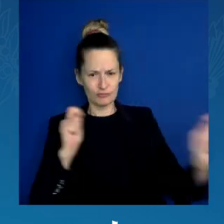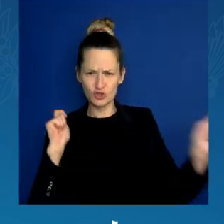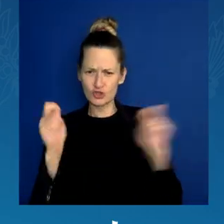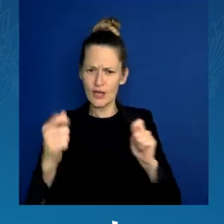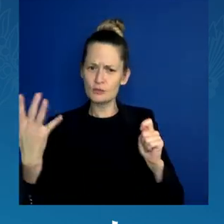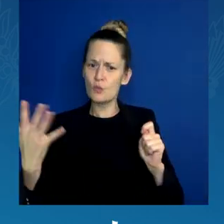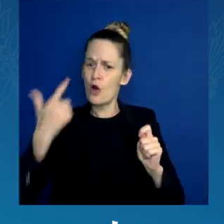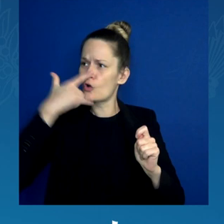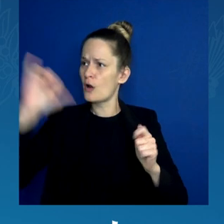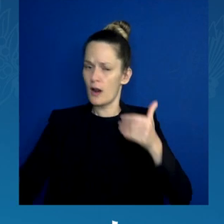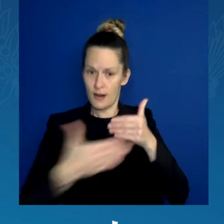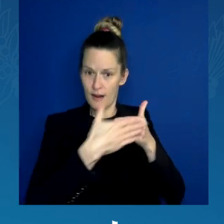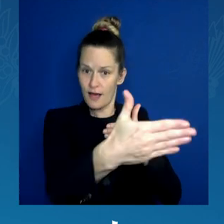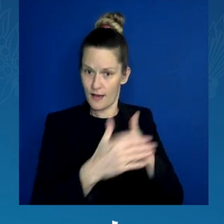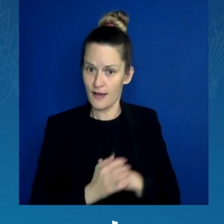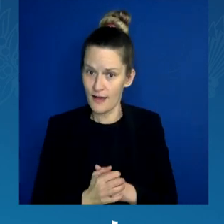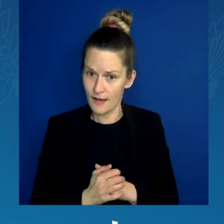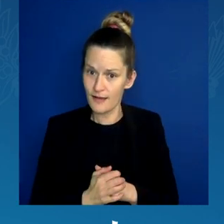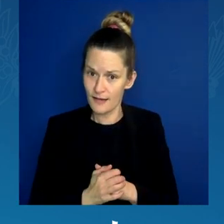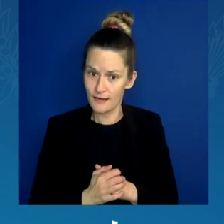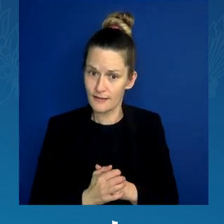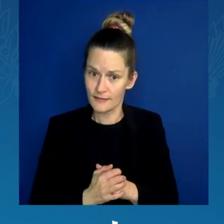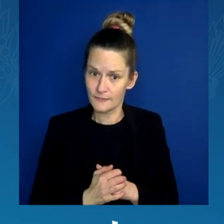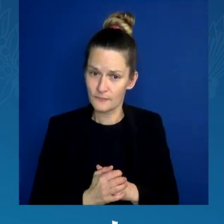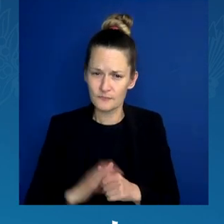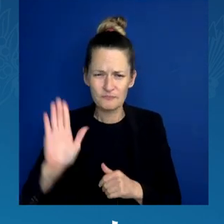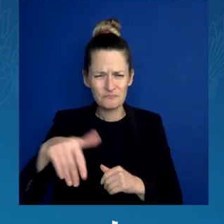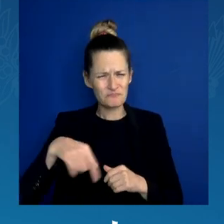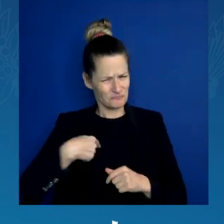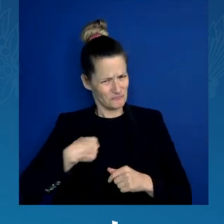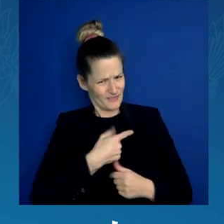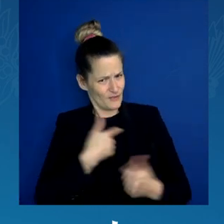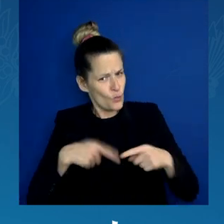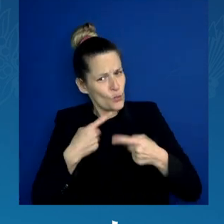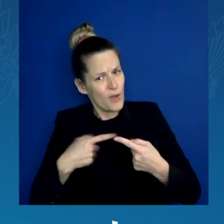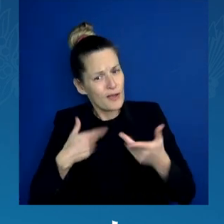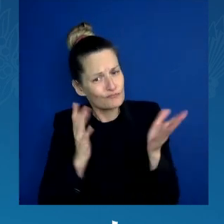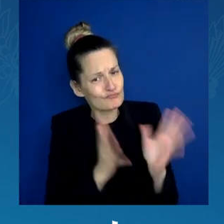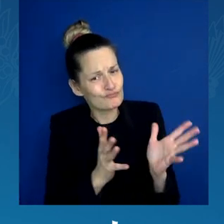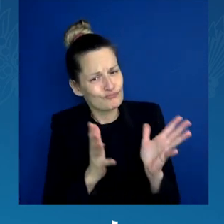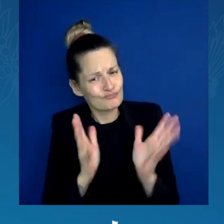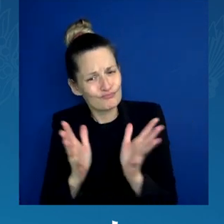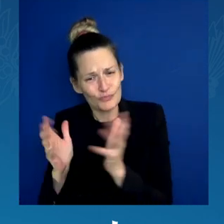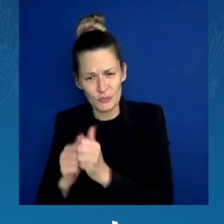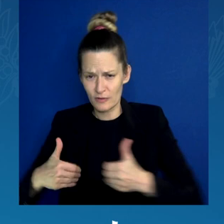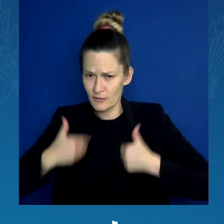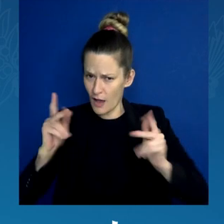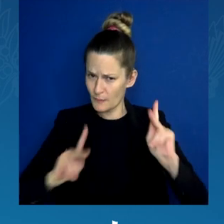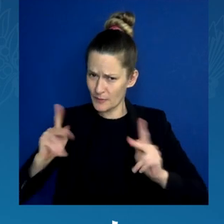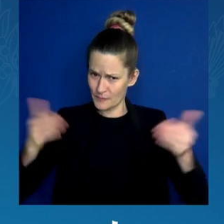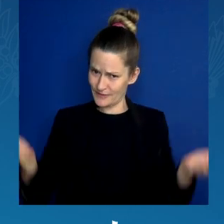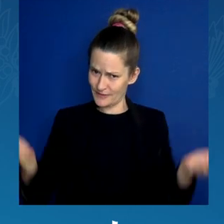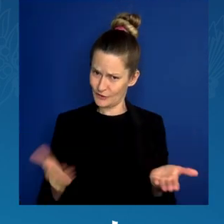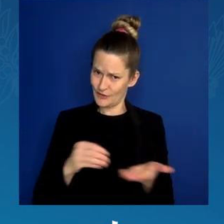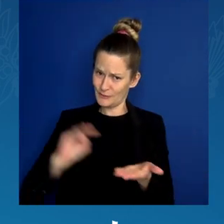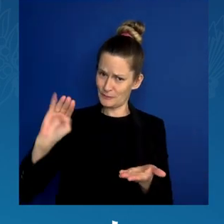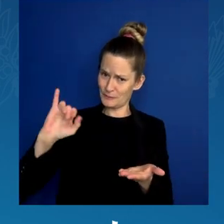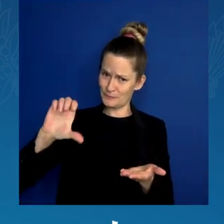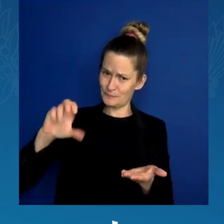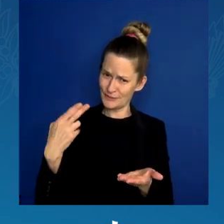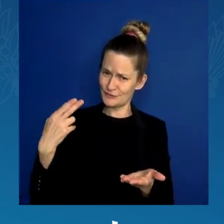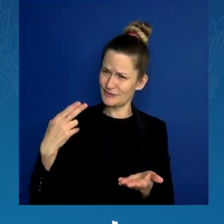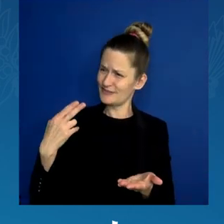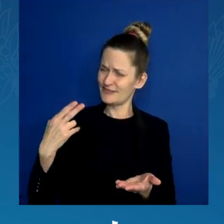When I talk to young Michiganders, they often ask me, why do I need to cast a ballot? Why is it so urgent?